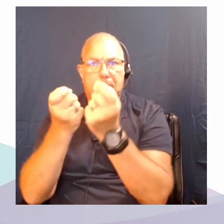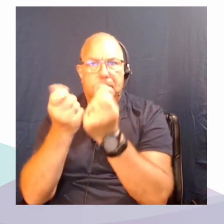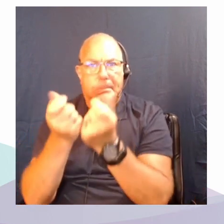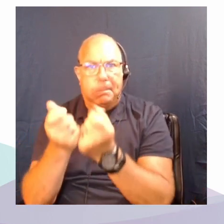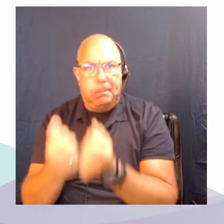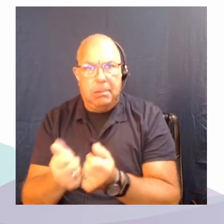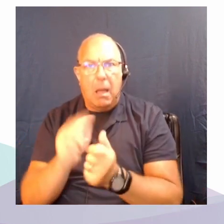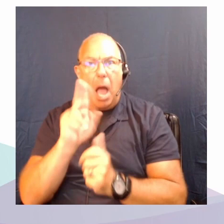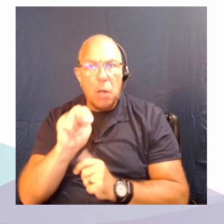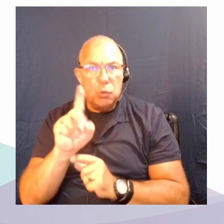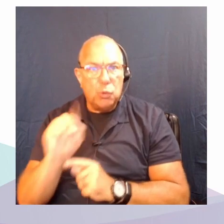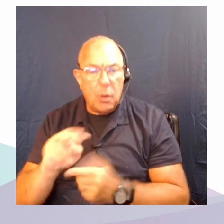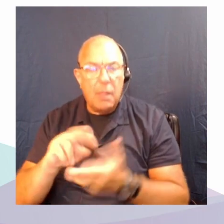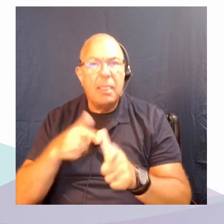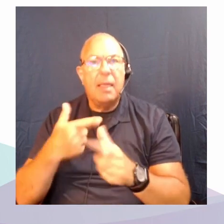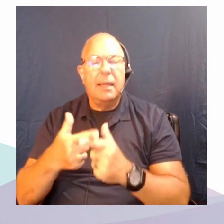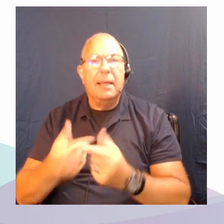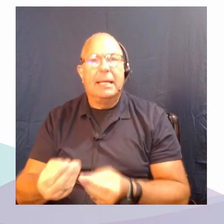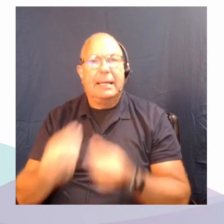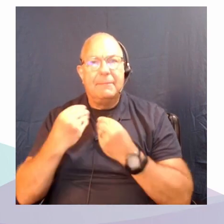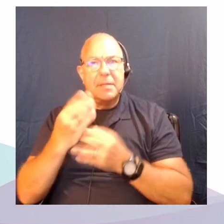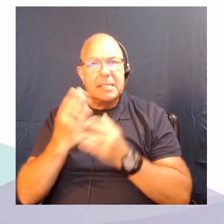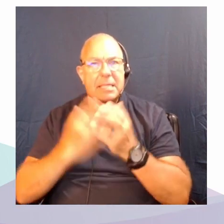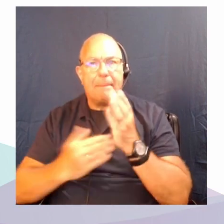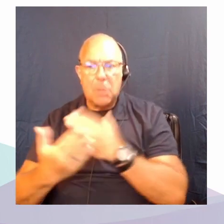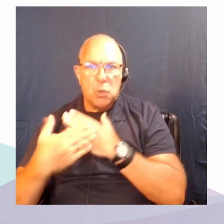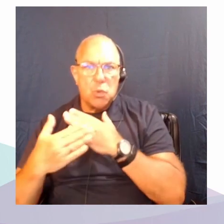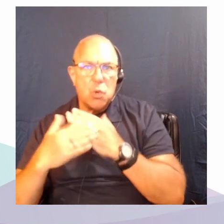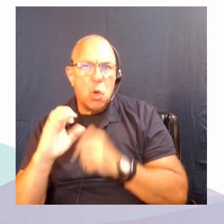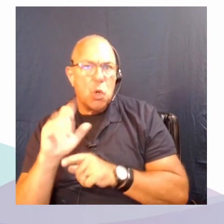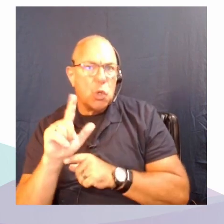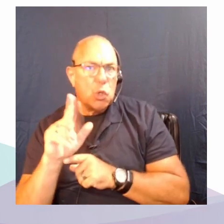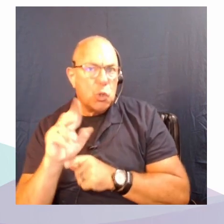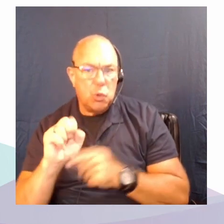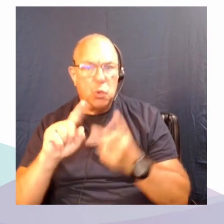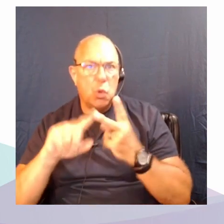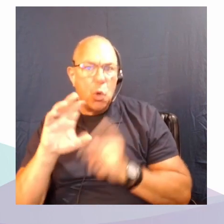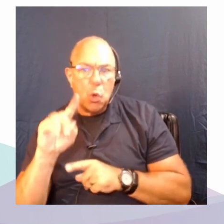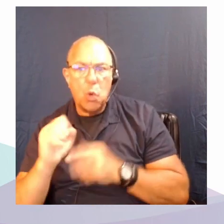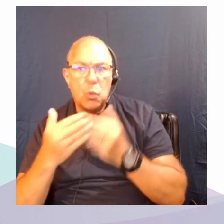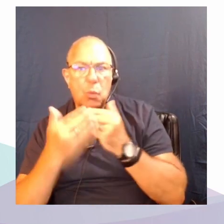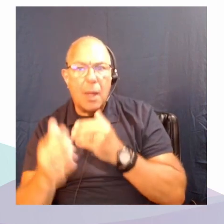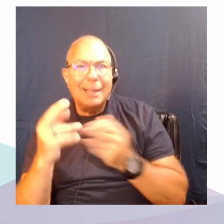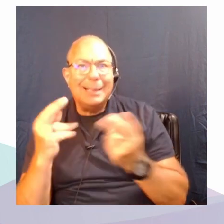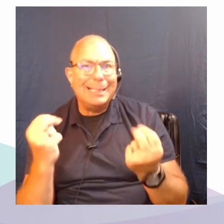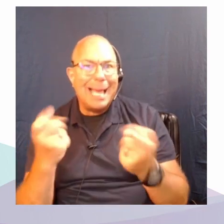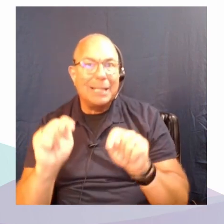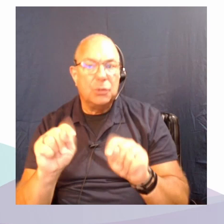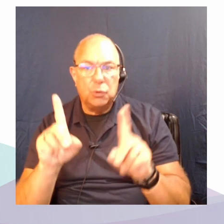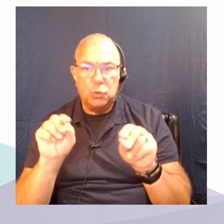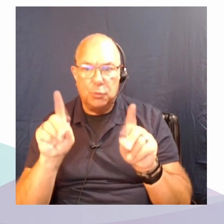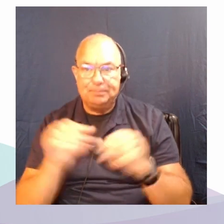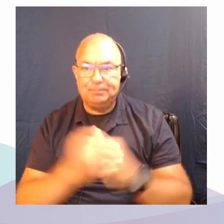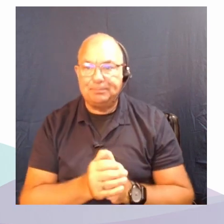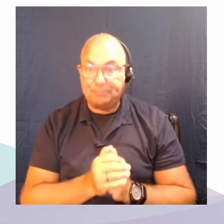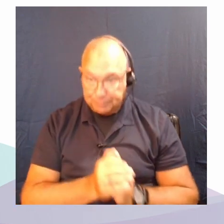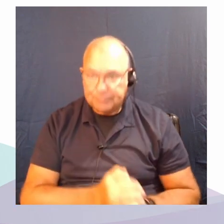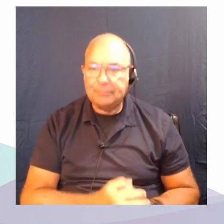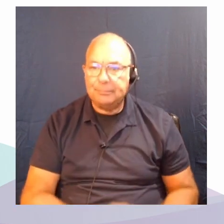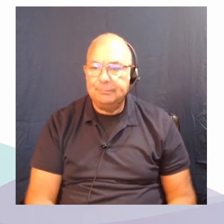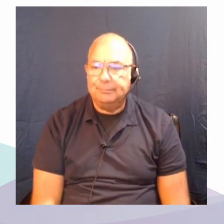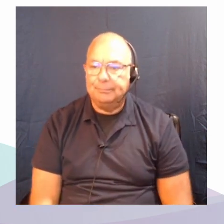giving us some clues and some codes about where we're going to go next. So if I didn't learn my lesson the first time around about